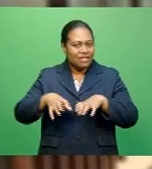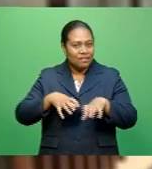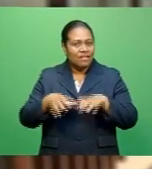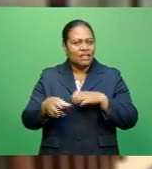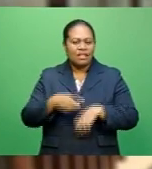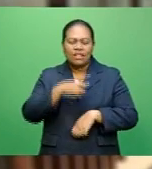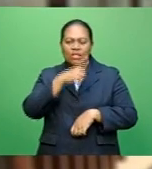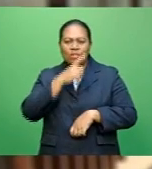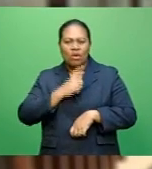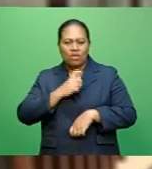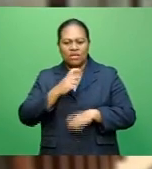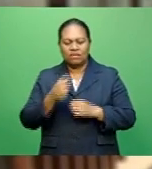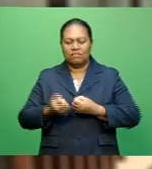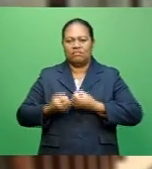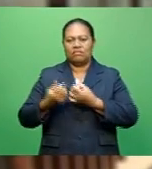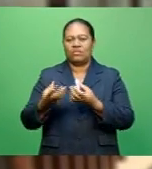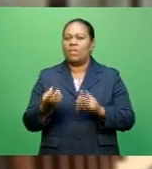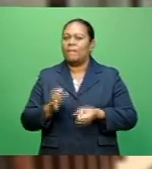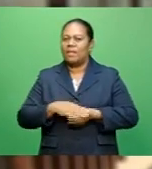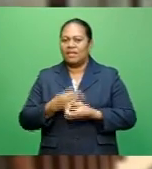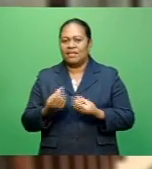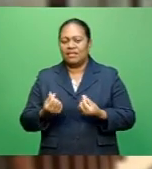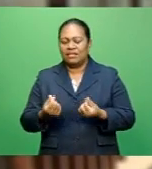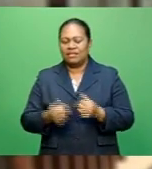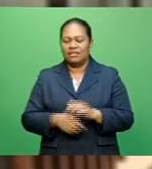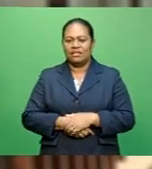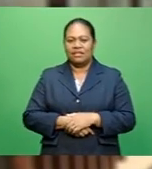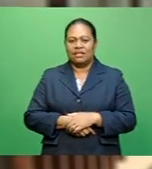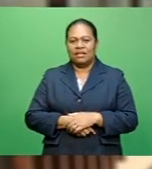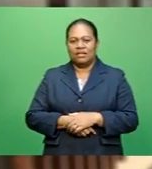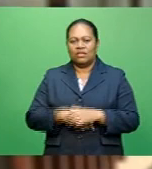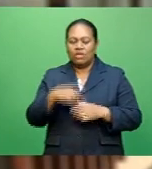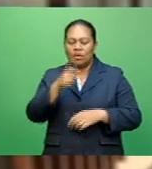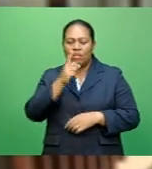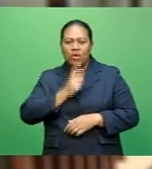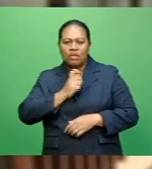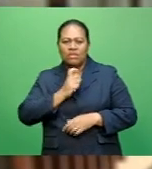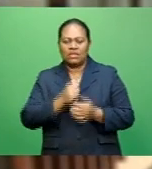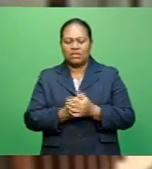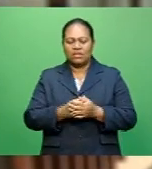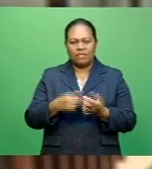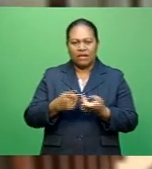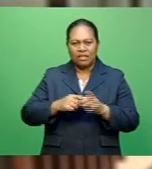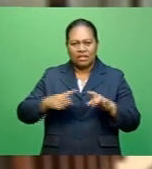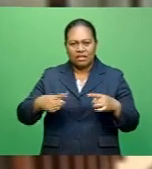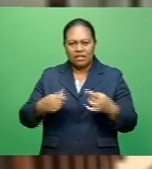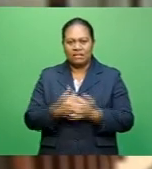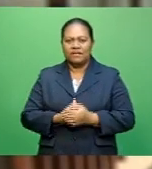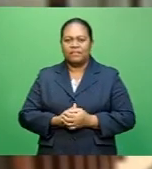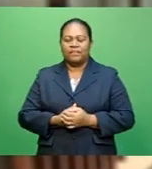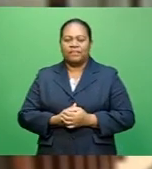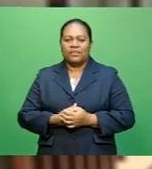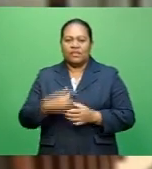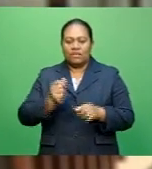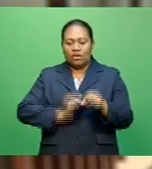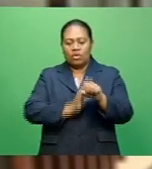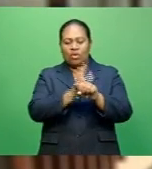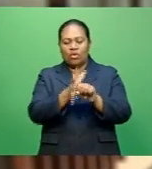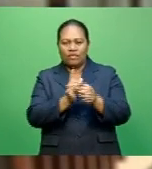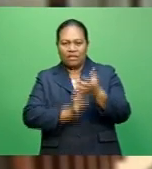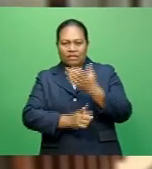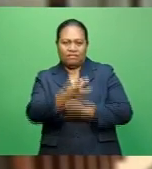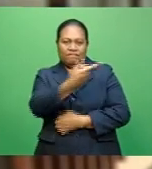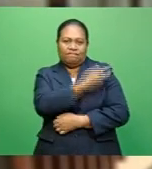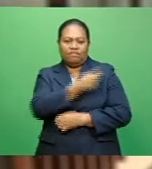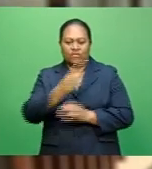promises driven by easy financial conditions, the promise of fiscal stimulus and an accelerating COVID-19 vaccine